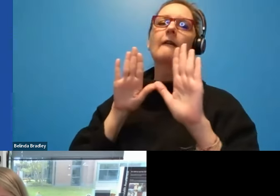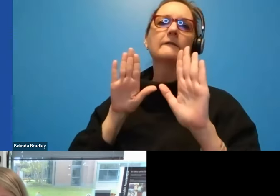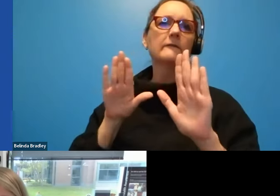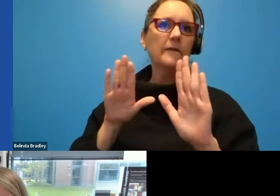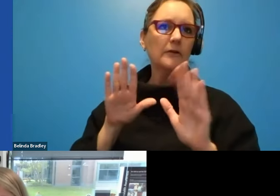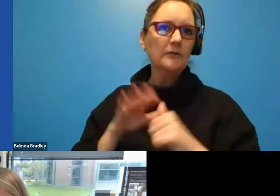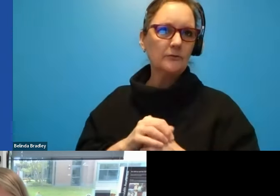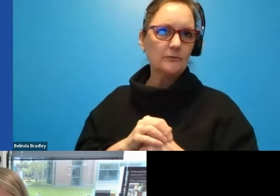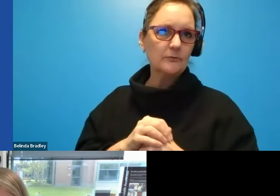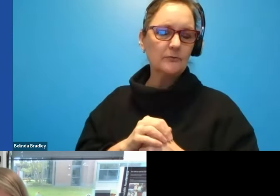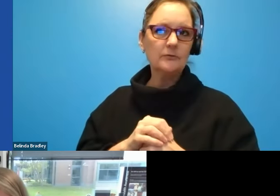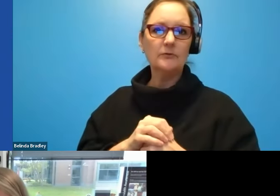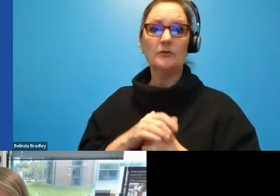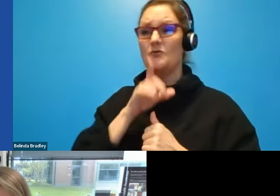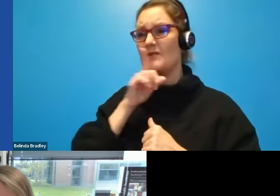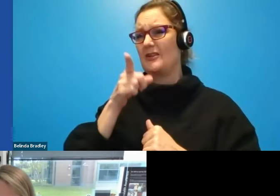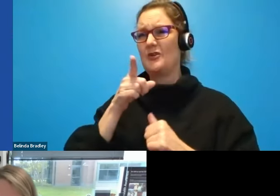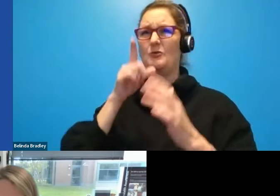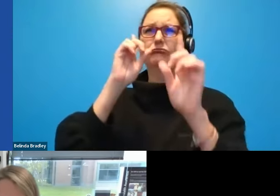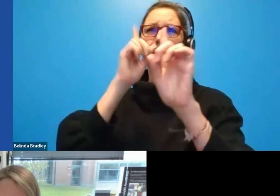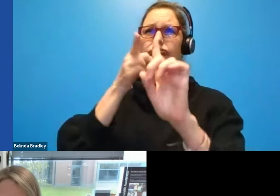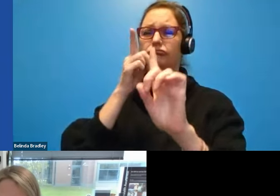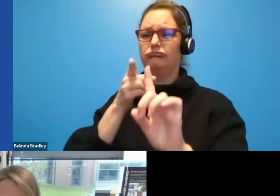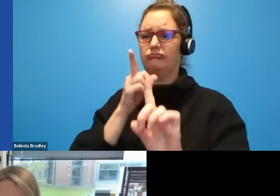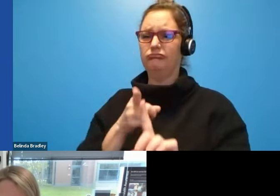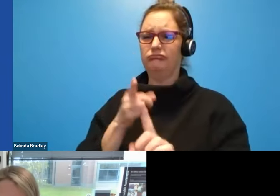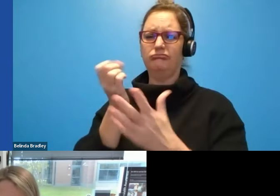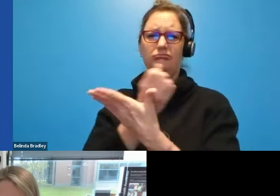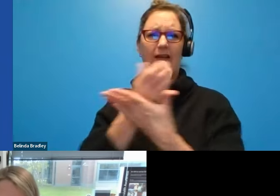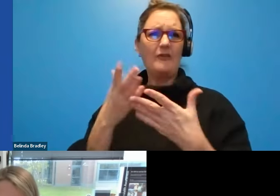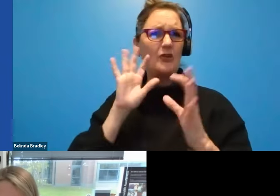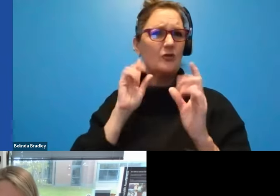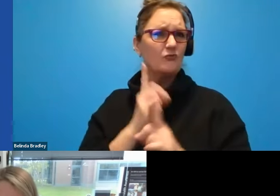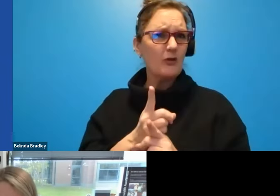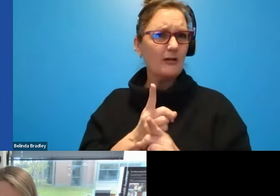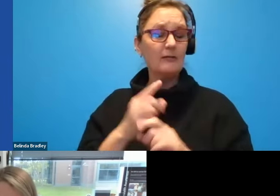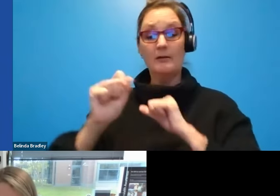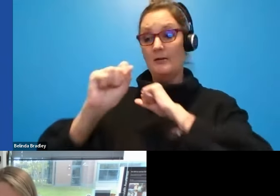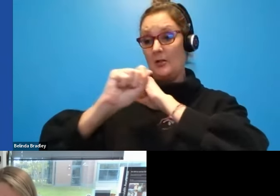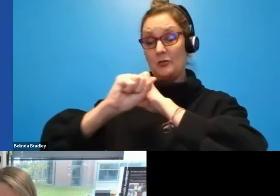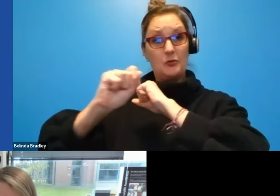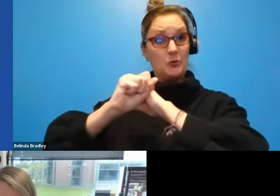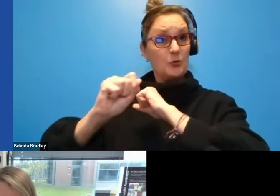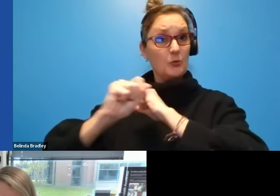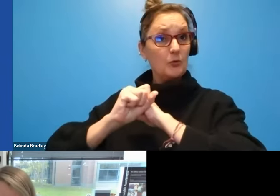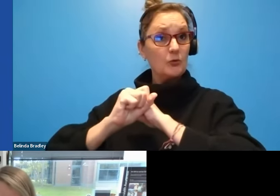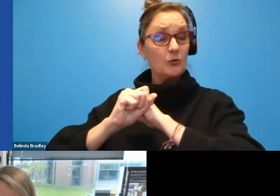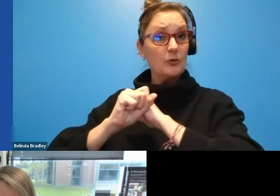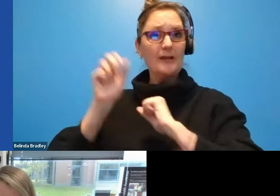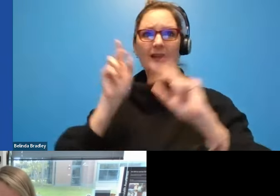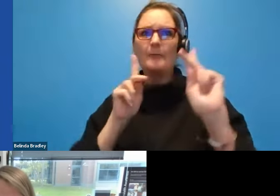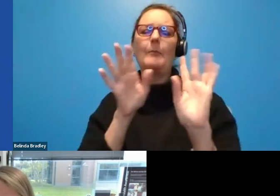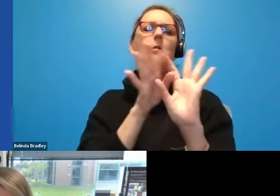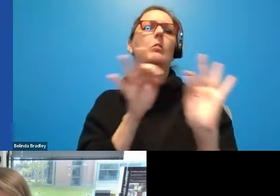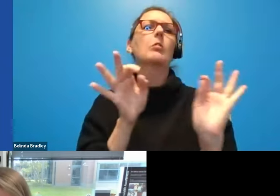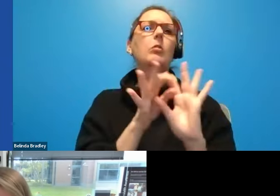and you've really hit everything just right. When you mentioned the commercial, you know, there's lots of folks that talk about,